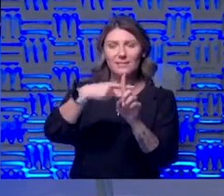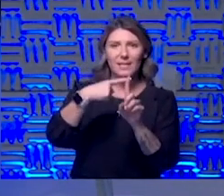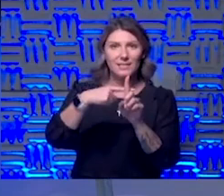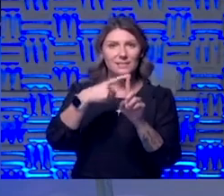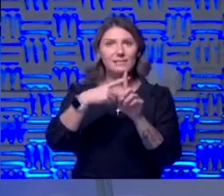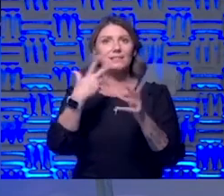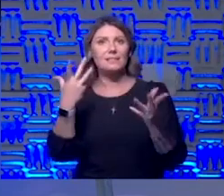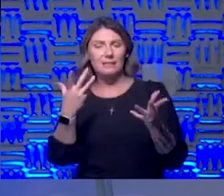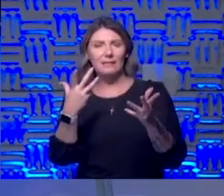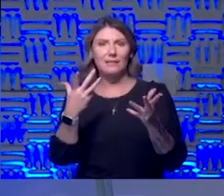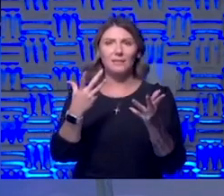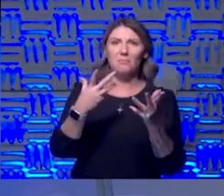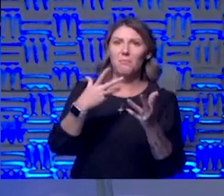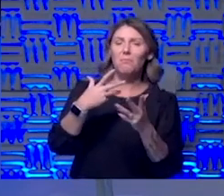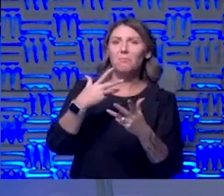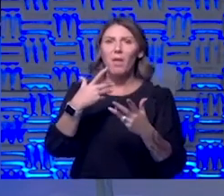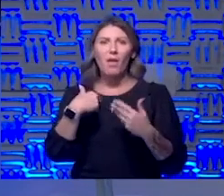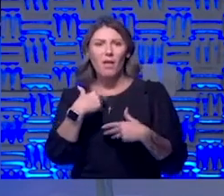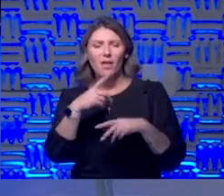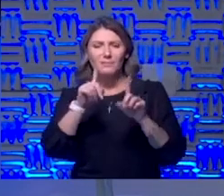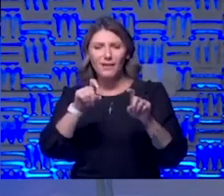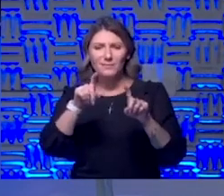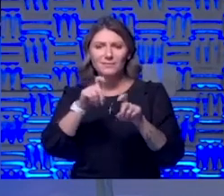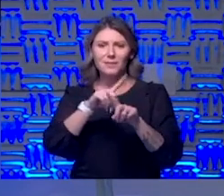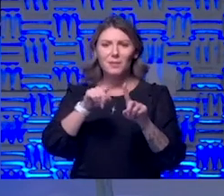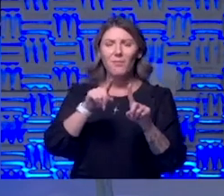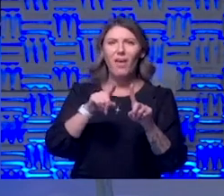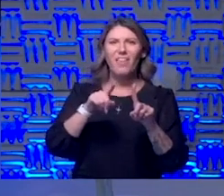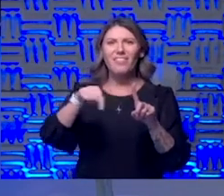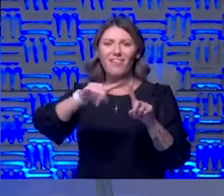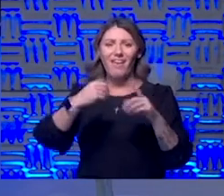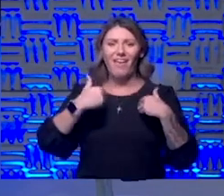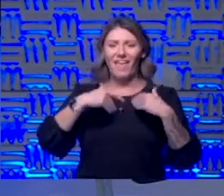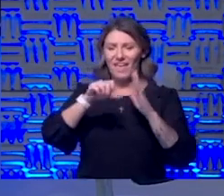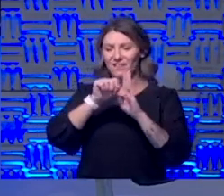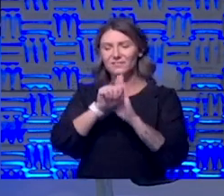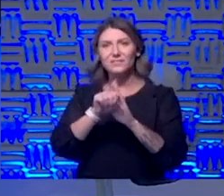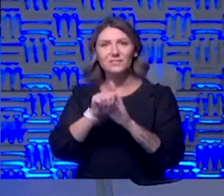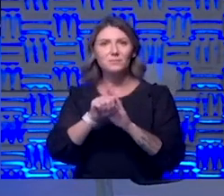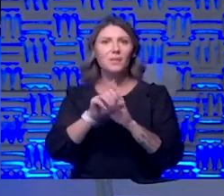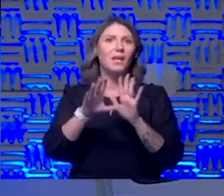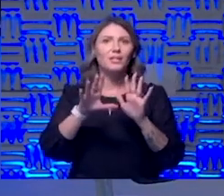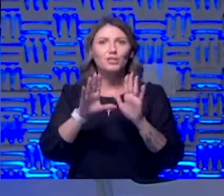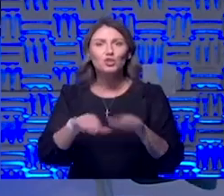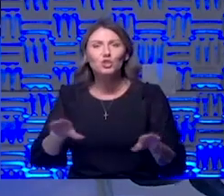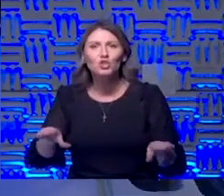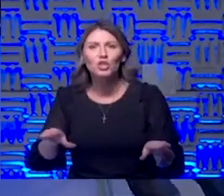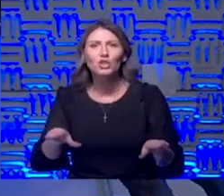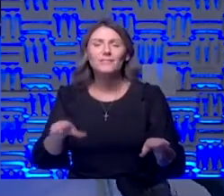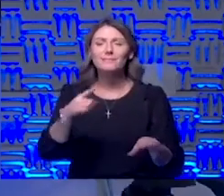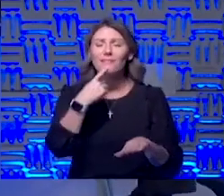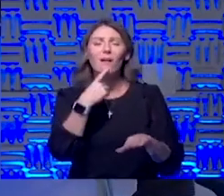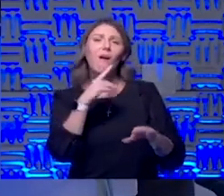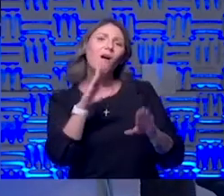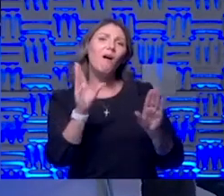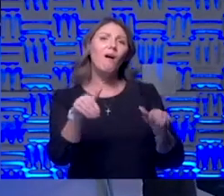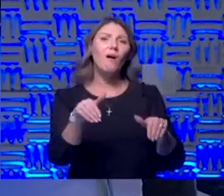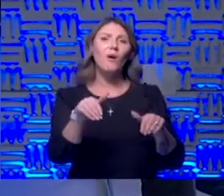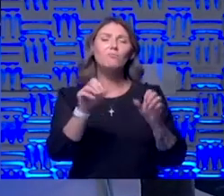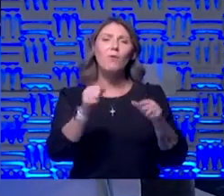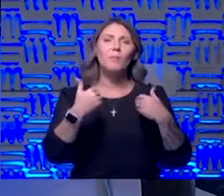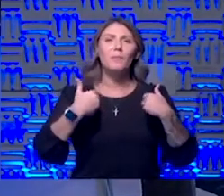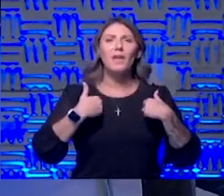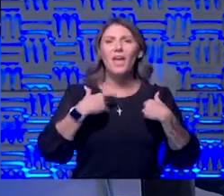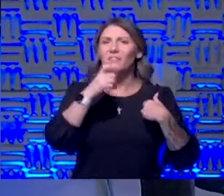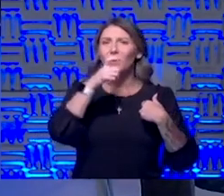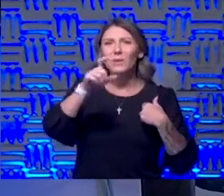symptomatic young children but the pediatrician says ah they probably have it just keep them quarantined no need to get them tested she's wanting